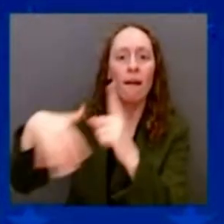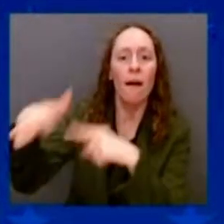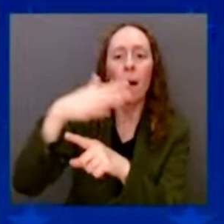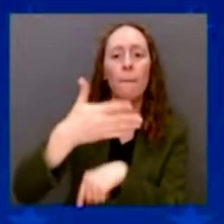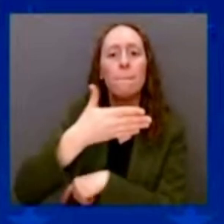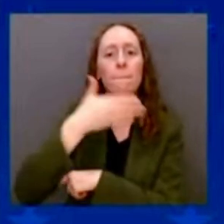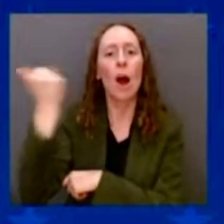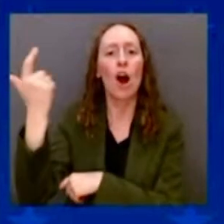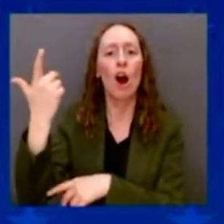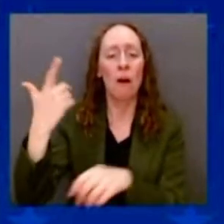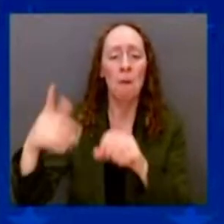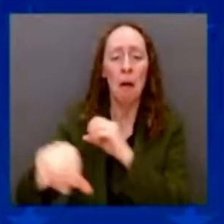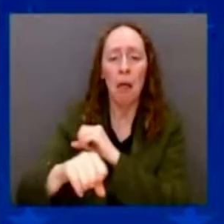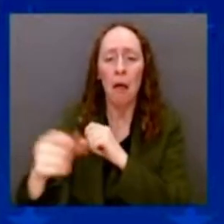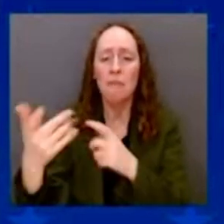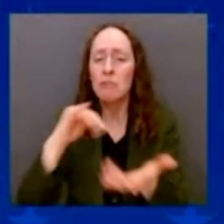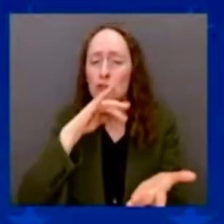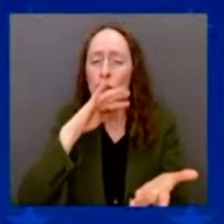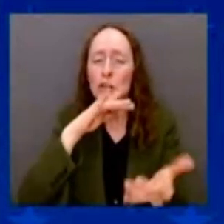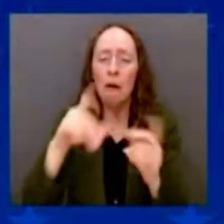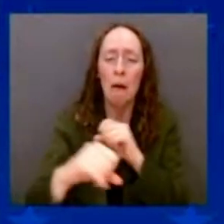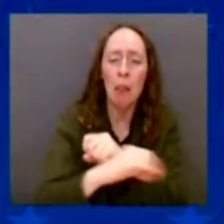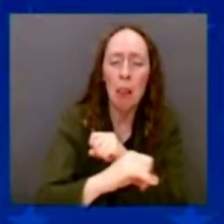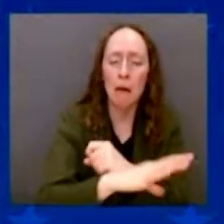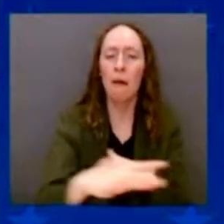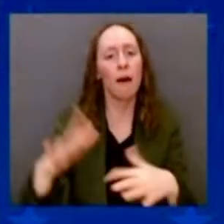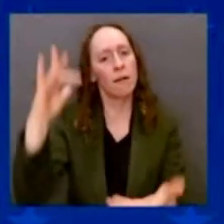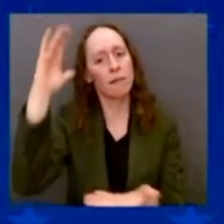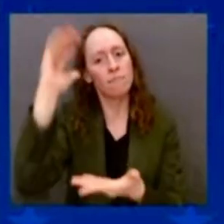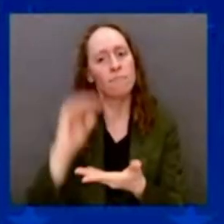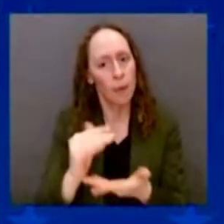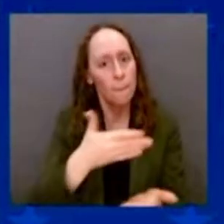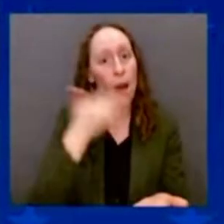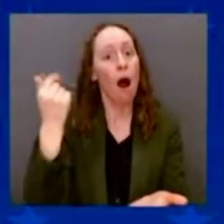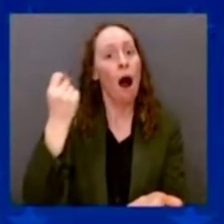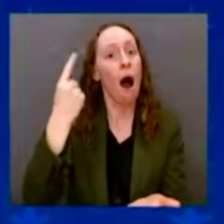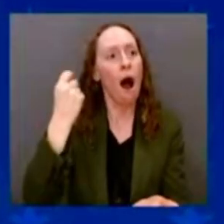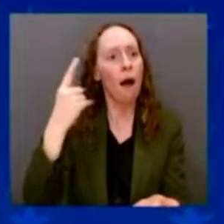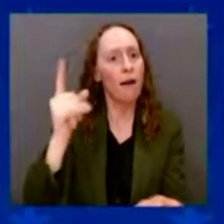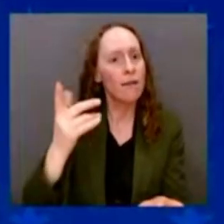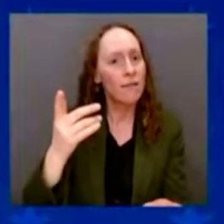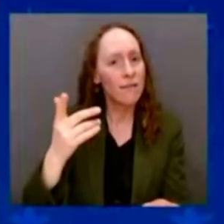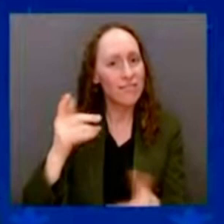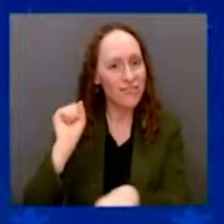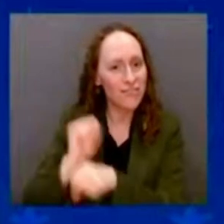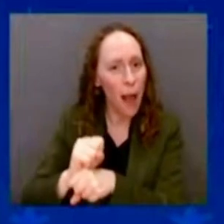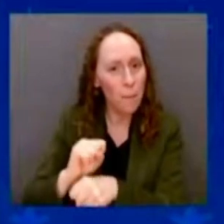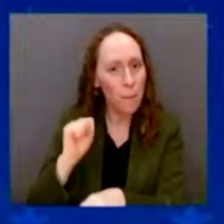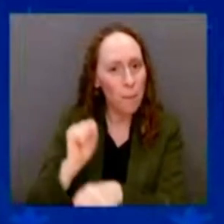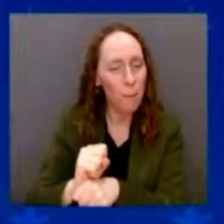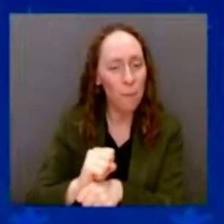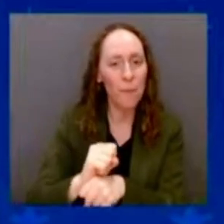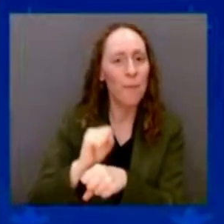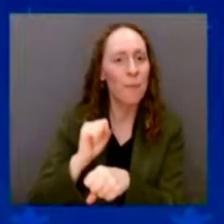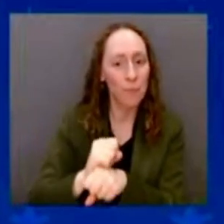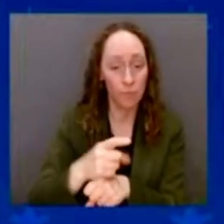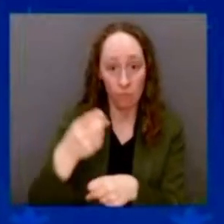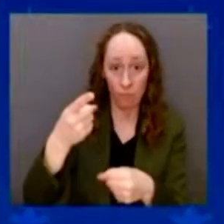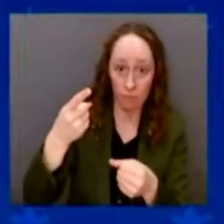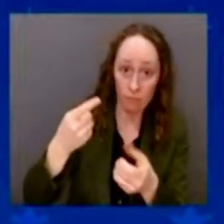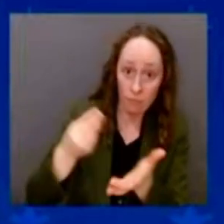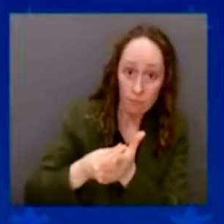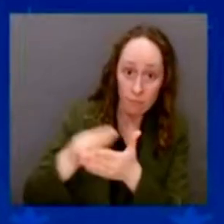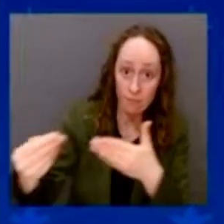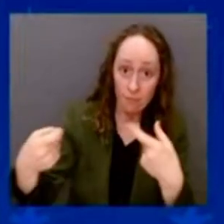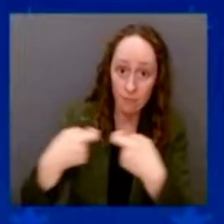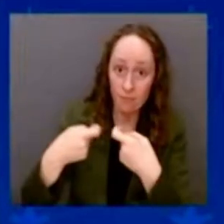We're providing tax credits for folks who buy electric vehicles to encourage them to do it. We're still going to need combustion engines. We're going to still need